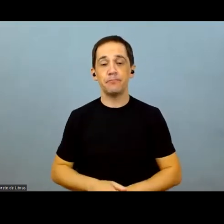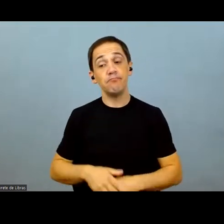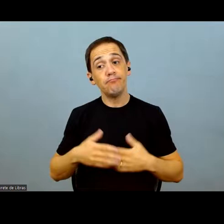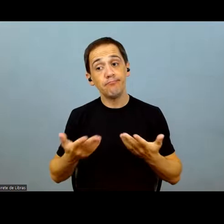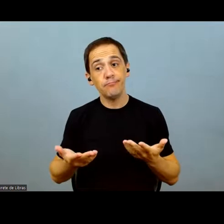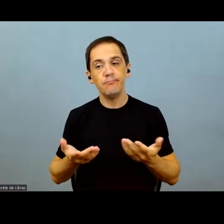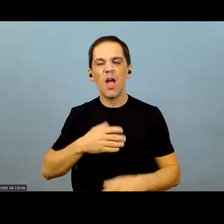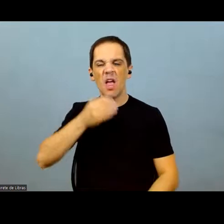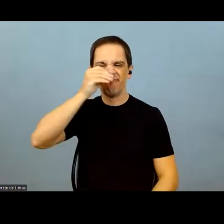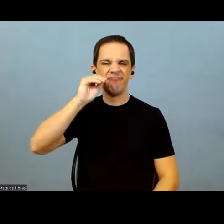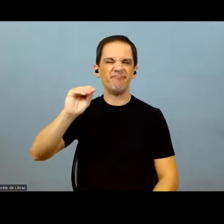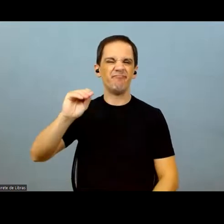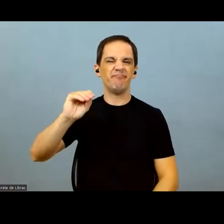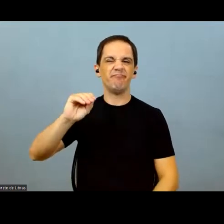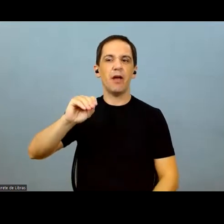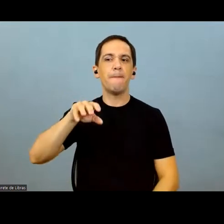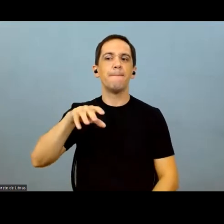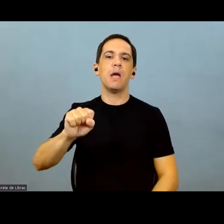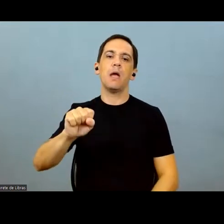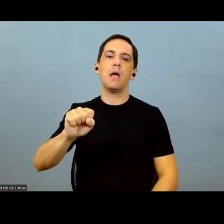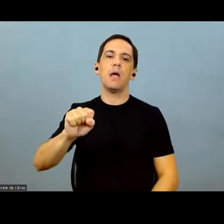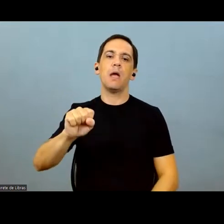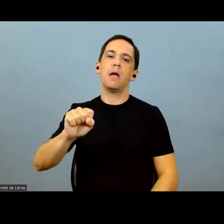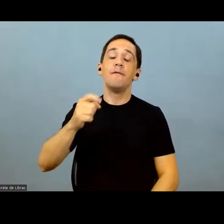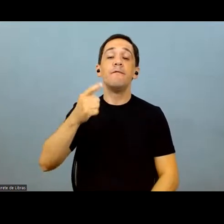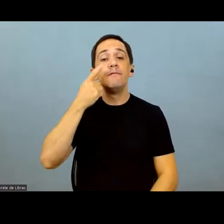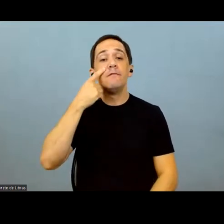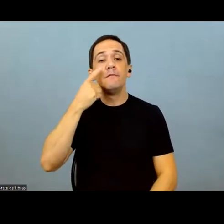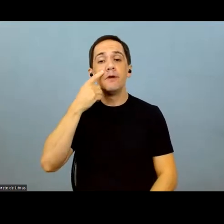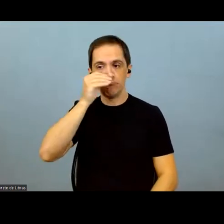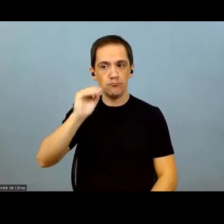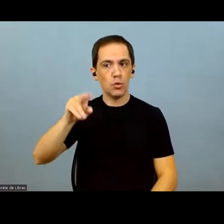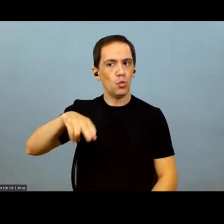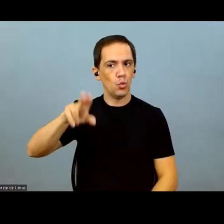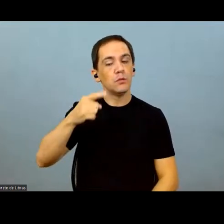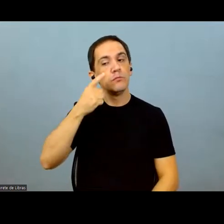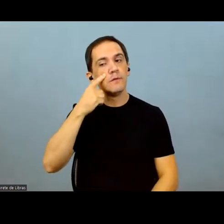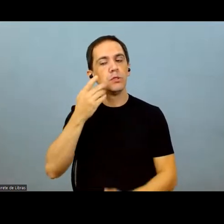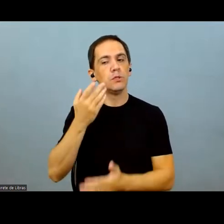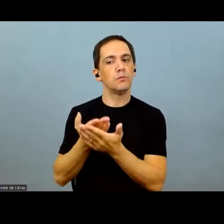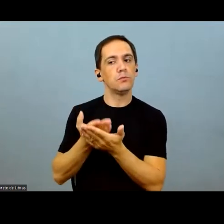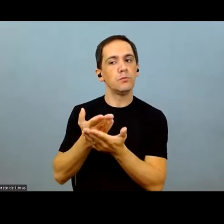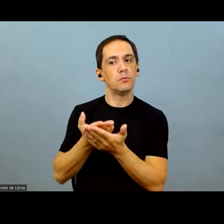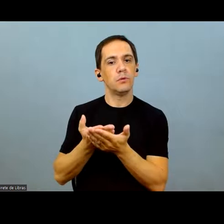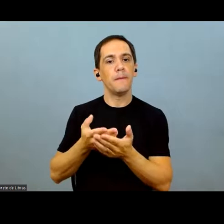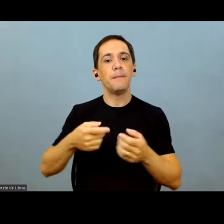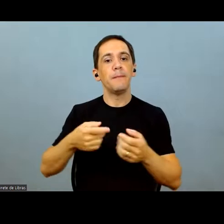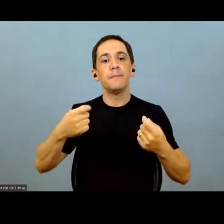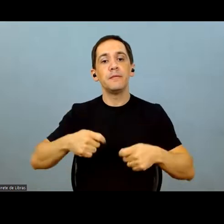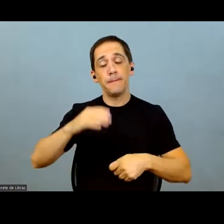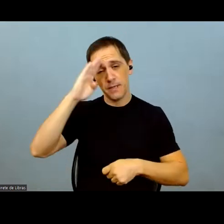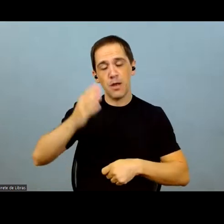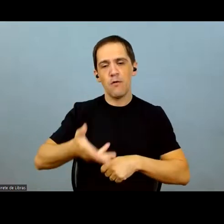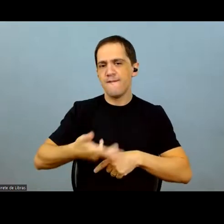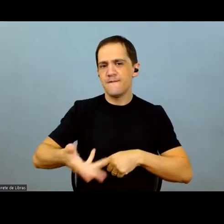But it's all about the opportunity and the return on investment. So, we're thinking of